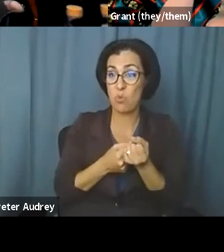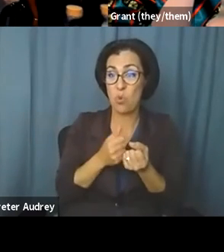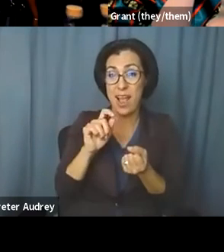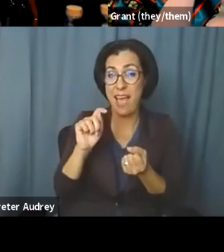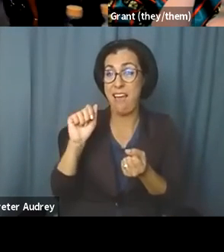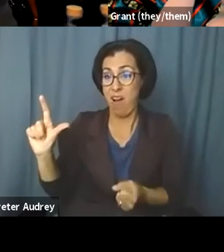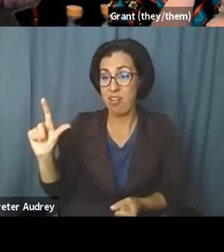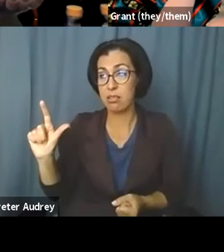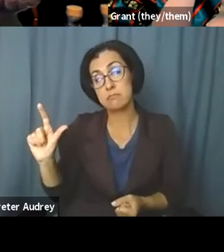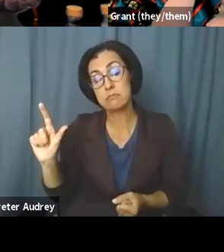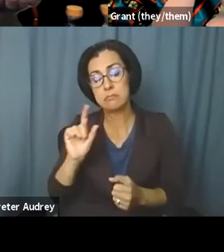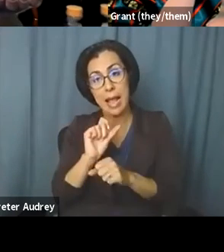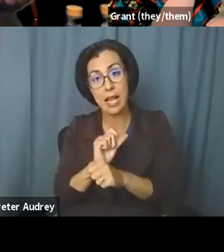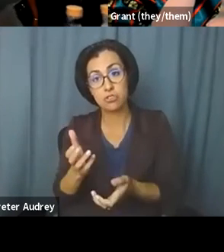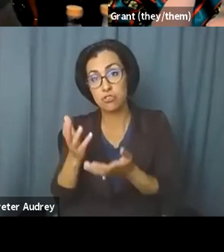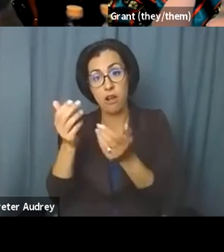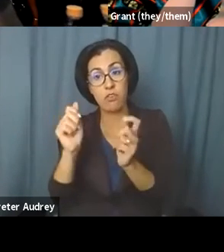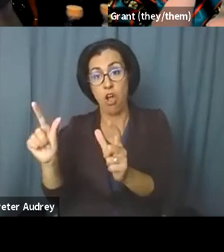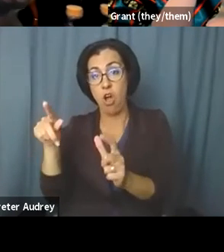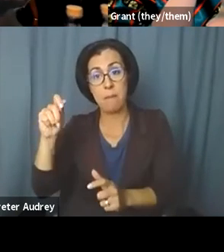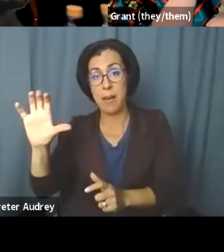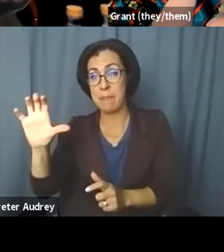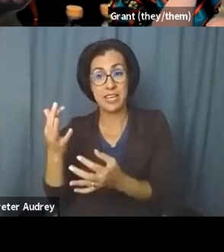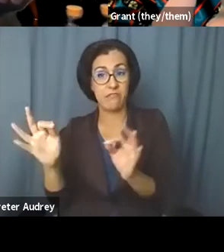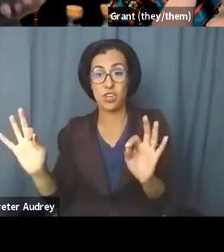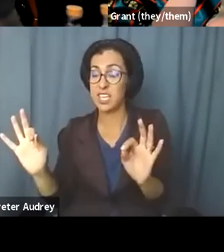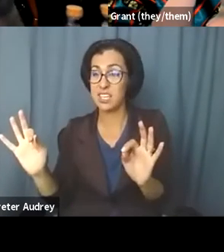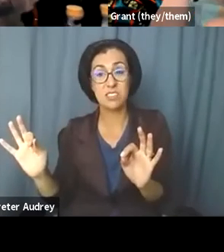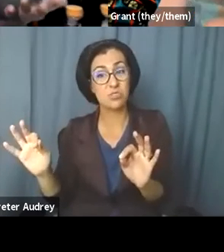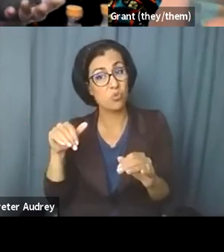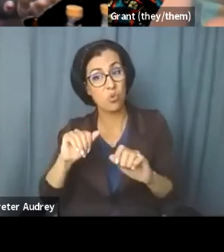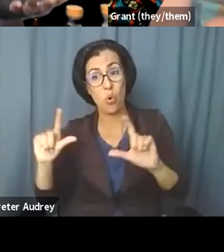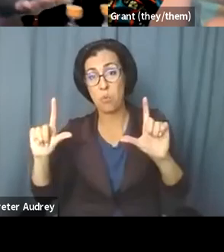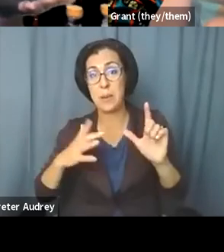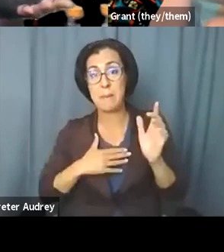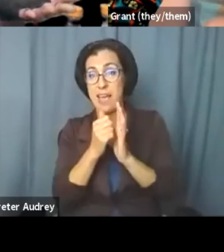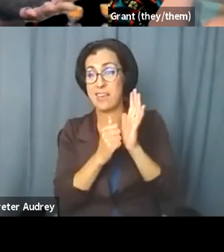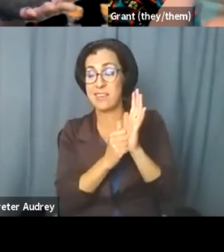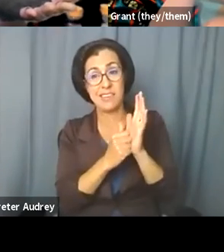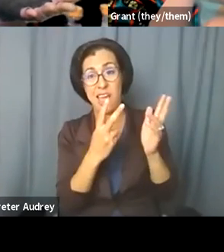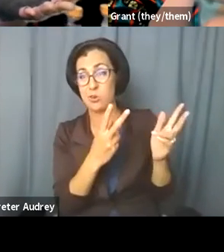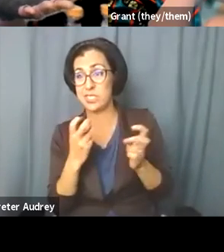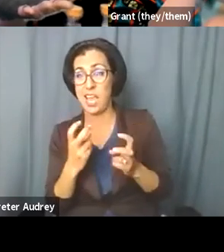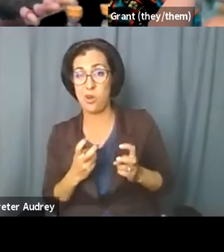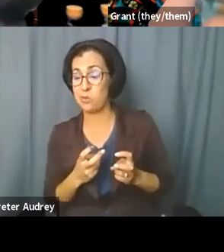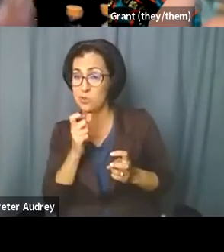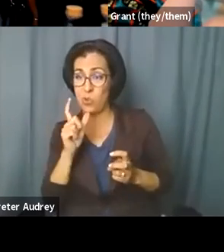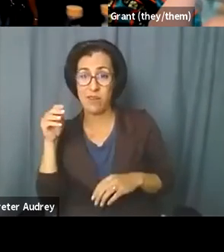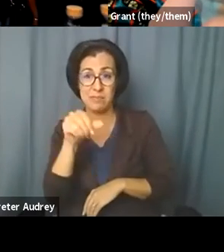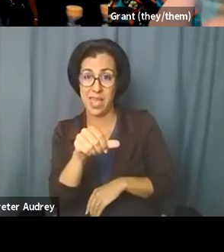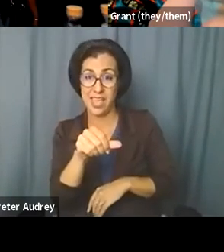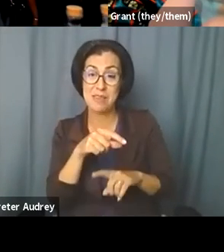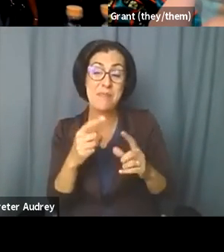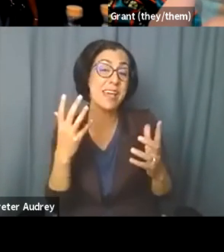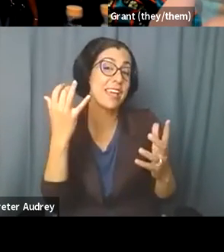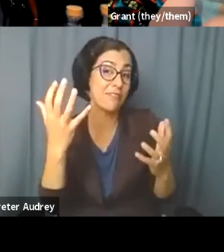actually I offer it all for free and publicly. So you can just go to my Patreon and get that stuff. And you don't actually have to give me any money, but if you'd